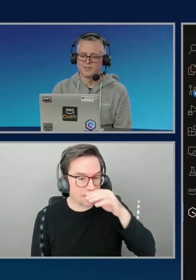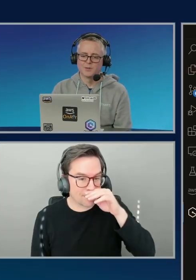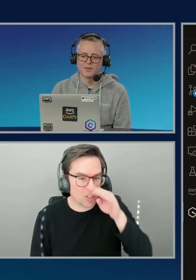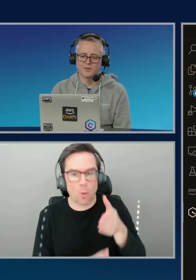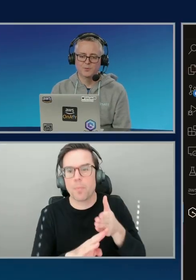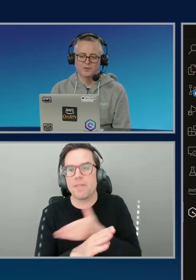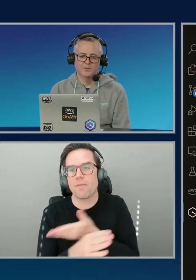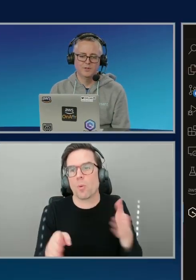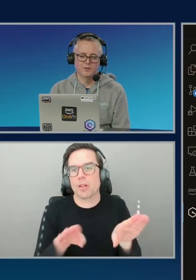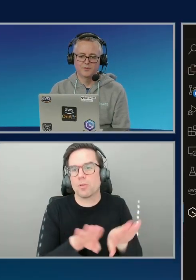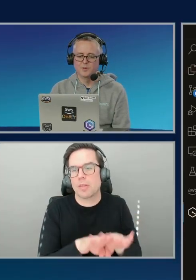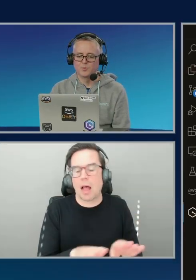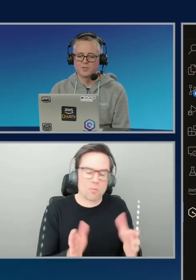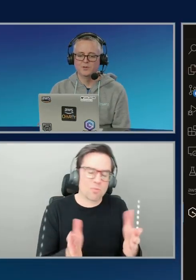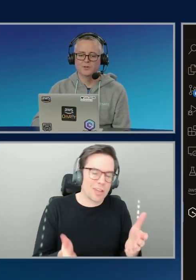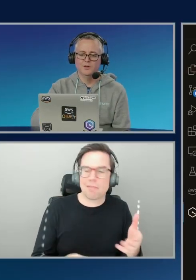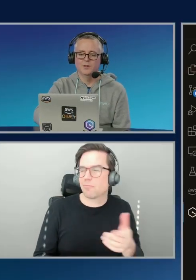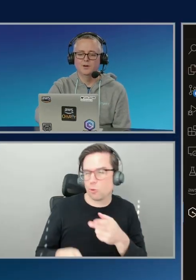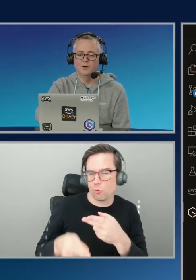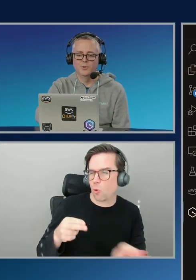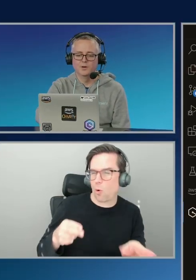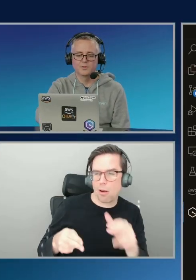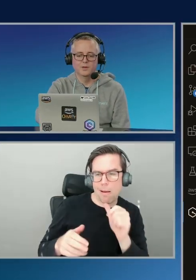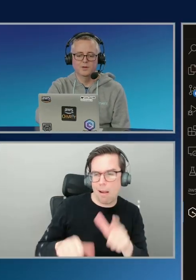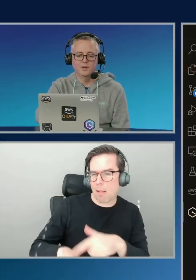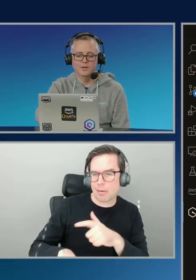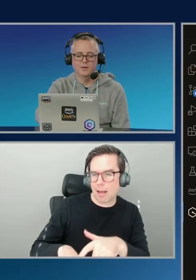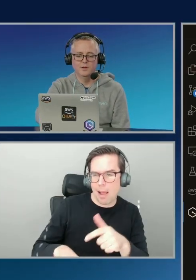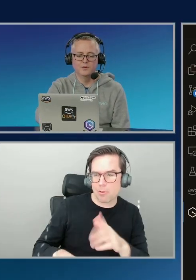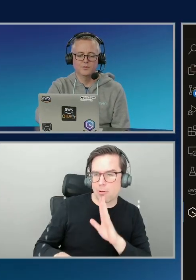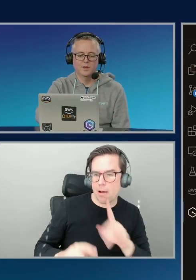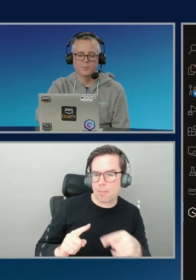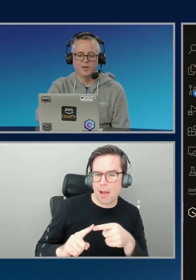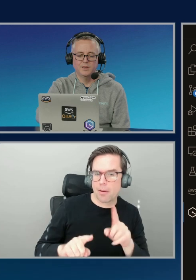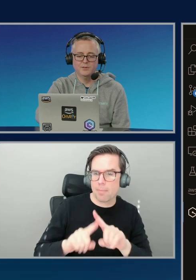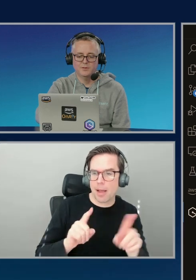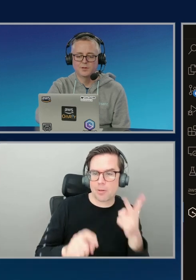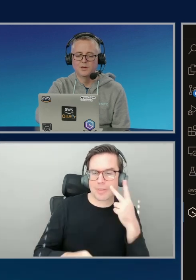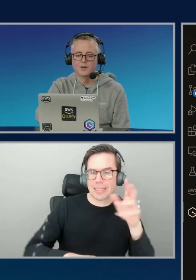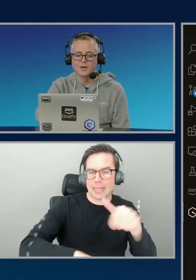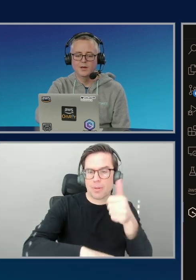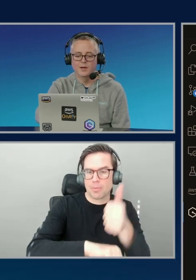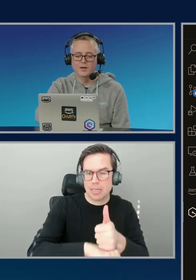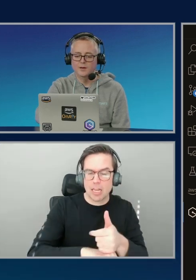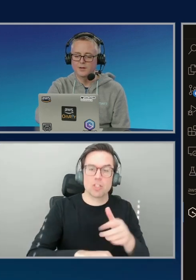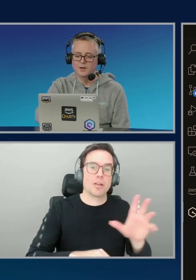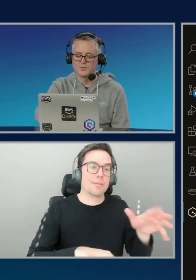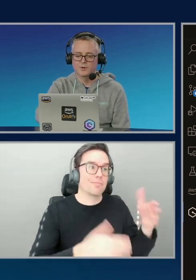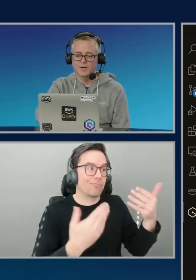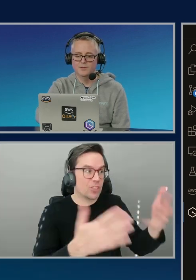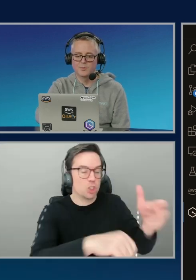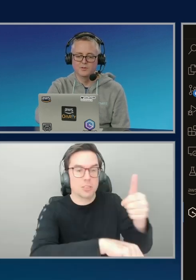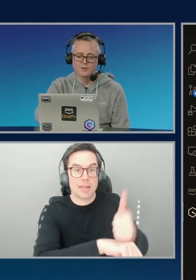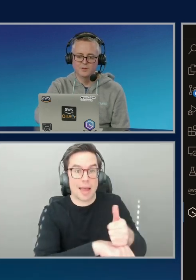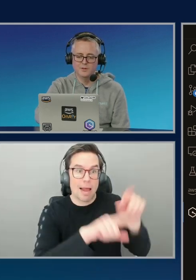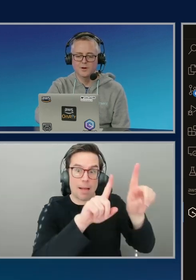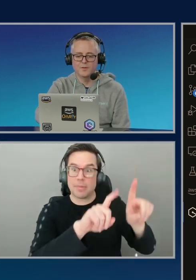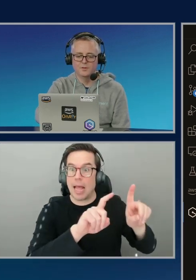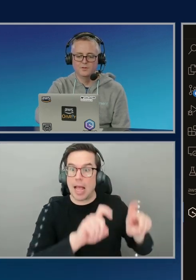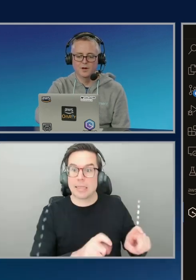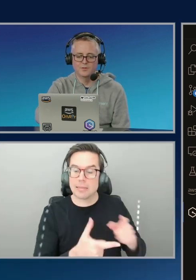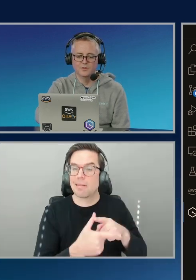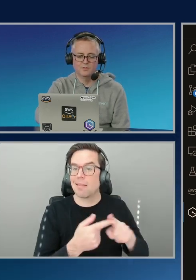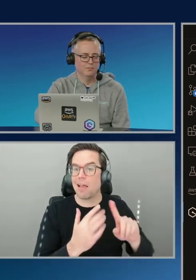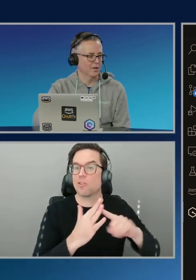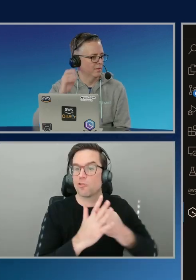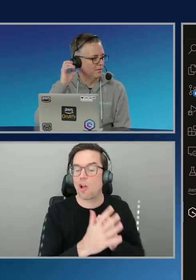won't spend too much time on this, but you can see here is the implementation, um, where it's gone and set up my test and, um, started writing some of these. And you can see, right,